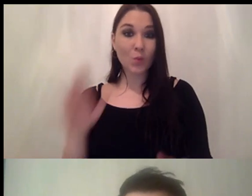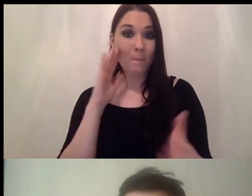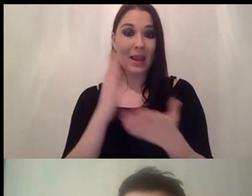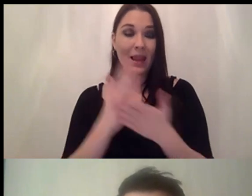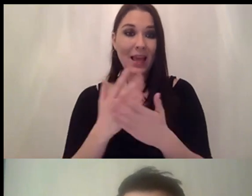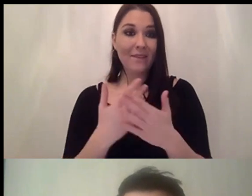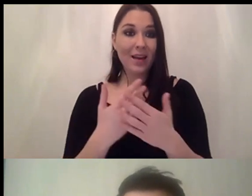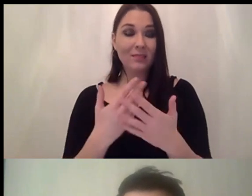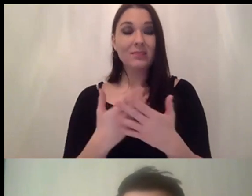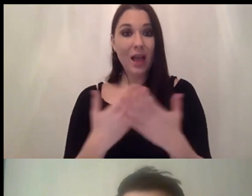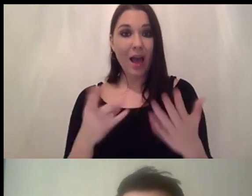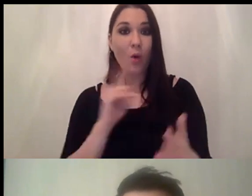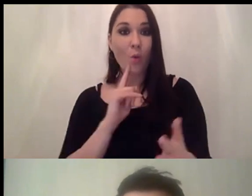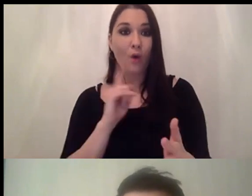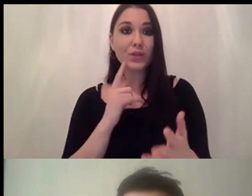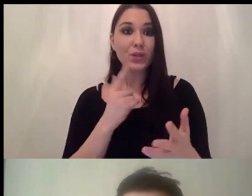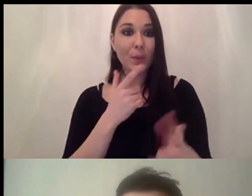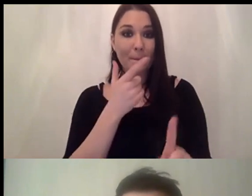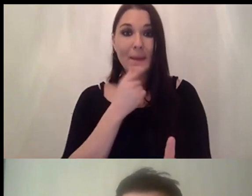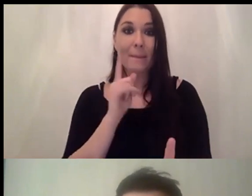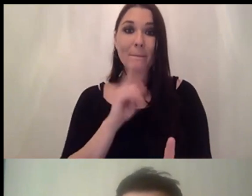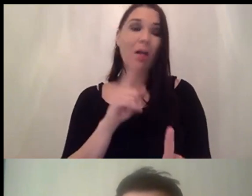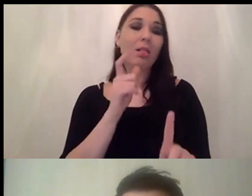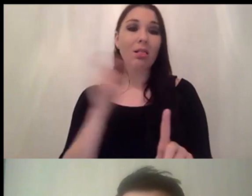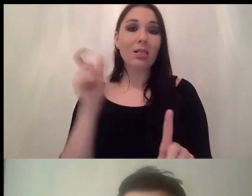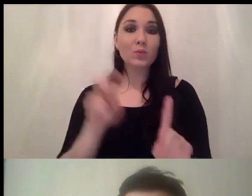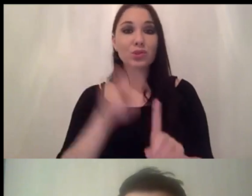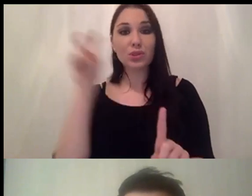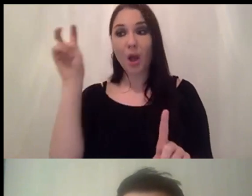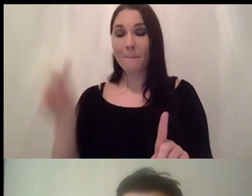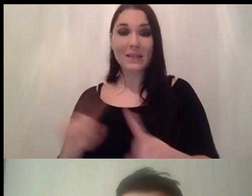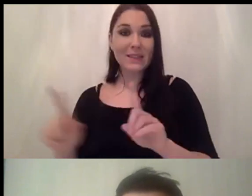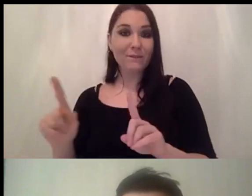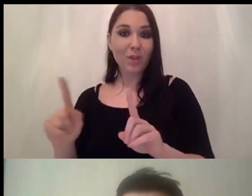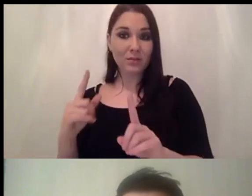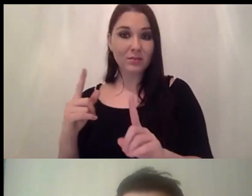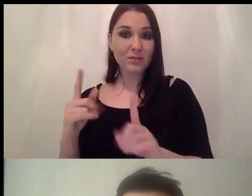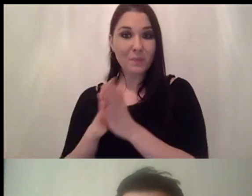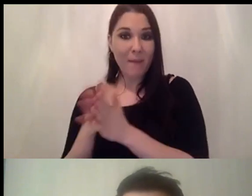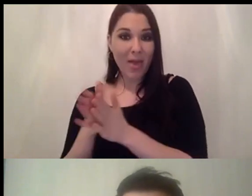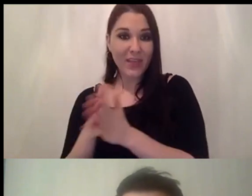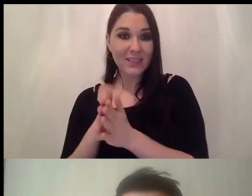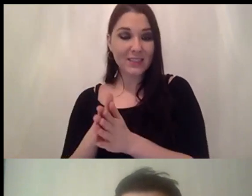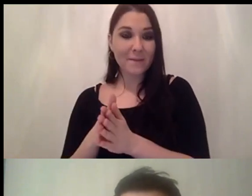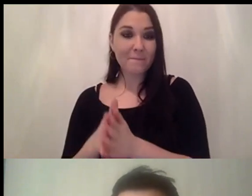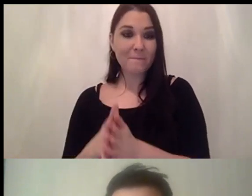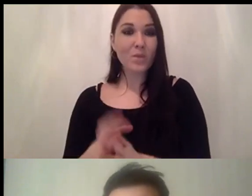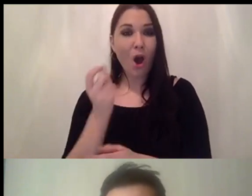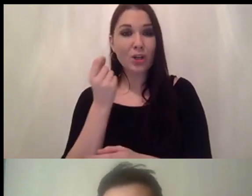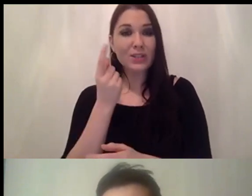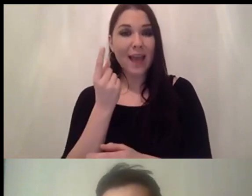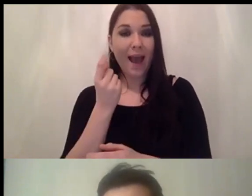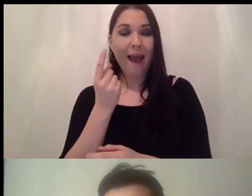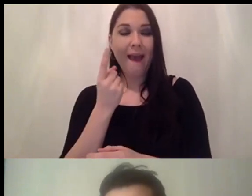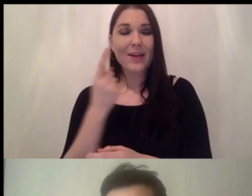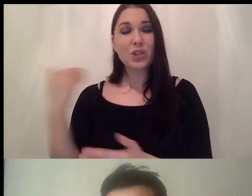certain common filters or other traditional more traditional methods would do the job probably even better and much quicker so just understanding the